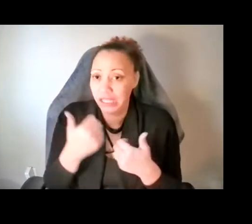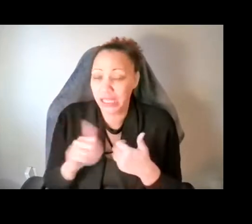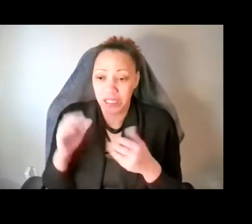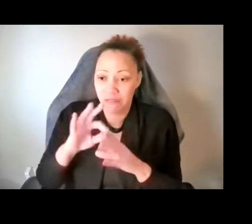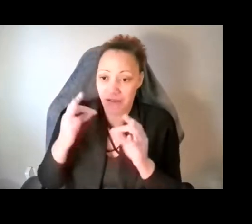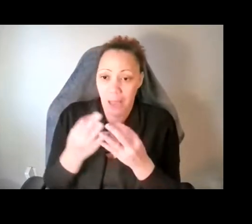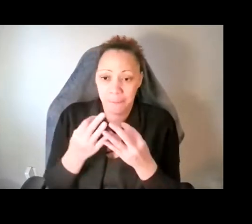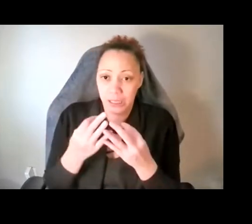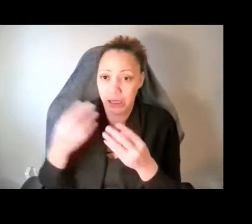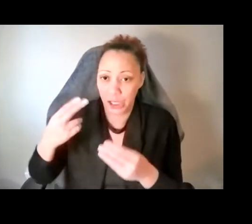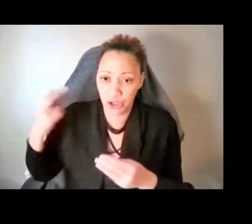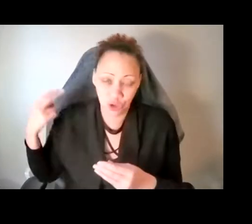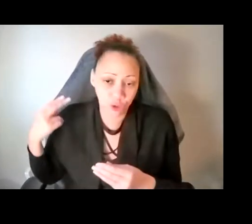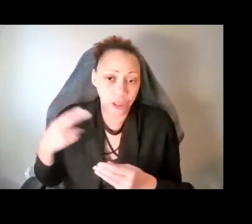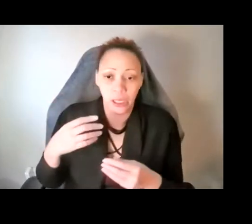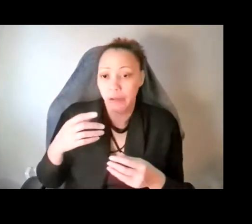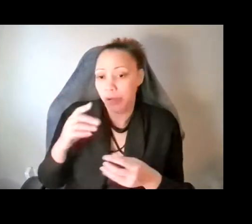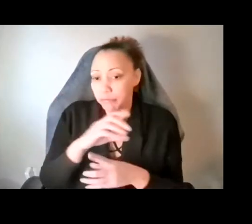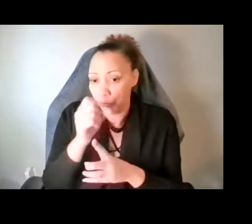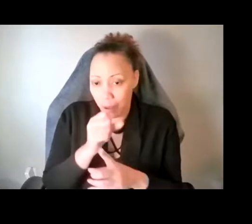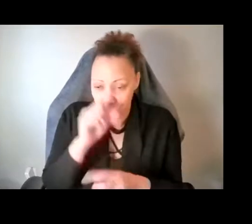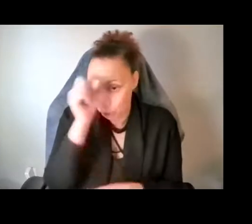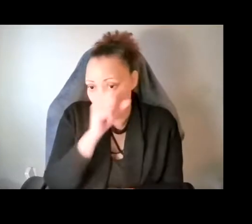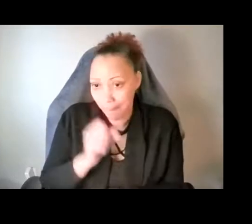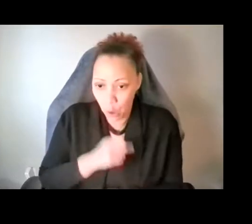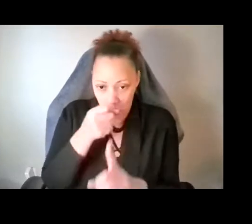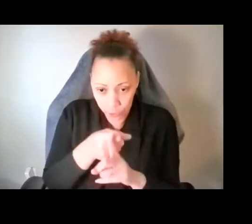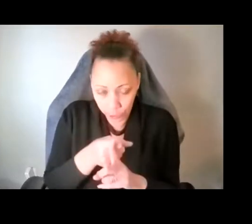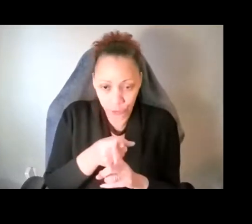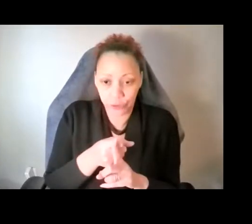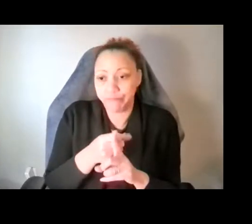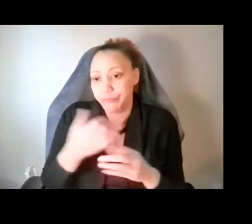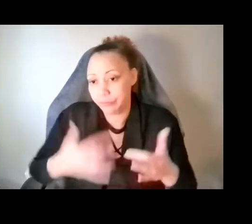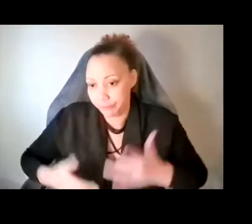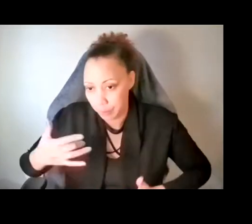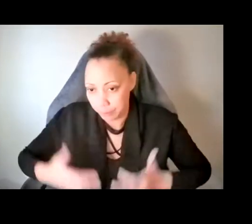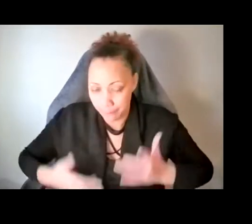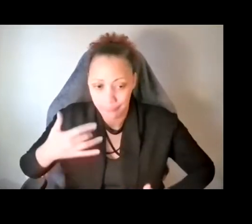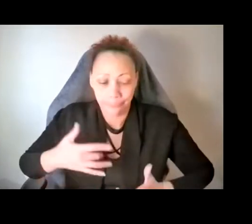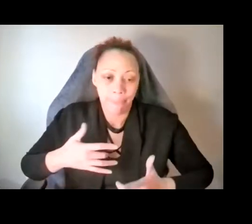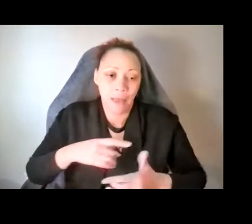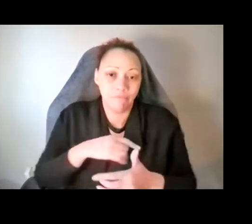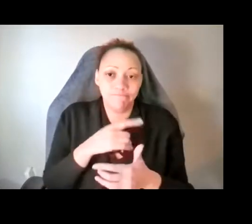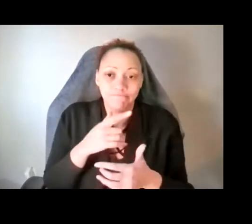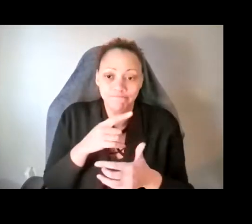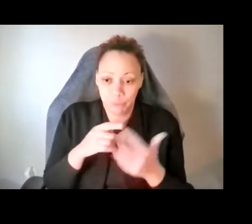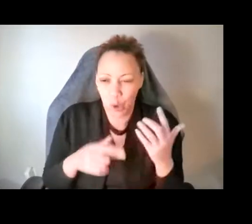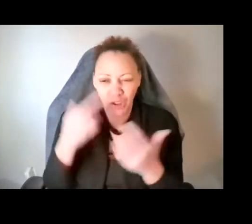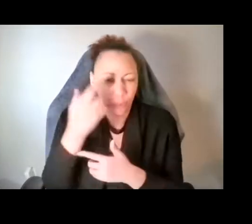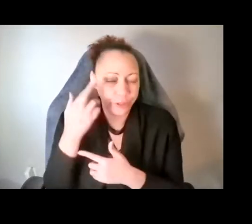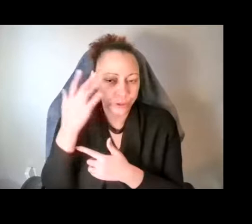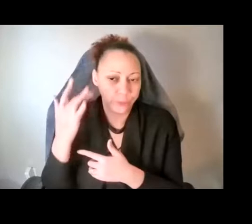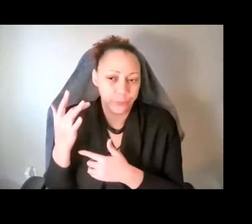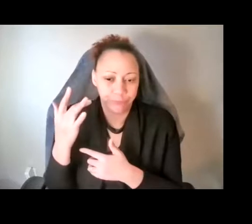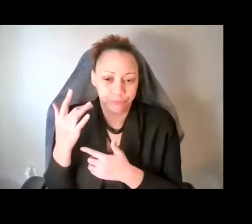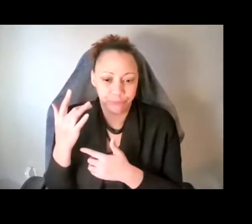of psychosis or bipolar, um, or schizophrenia. And so I think that these are the reasons why as